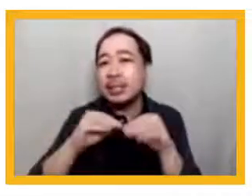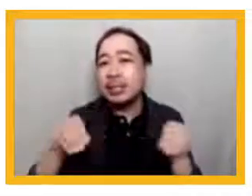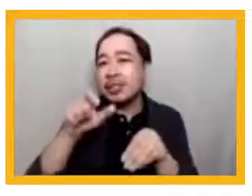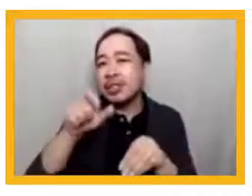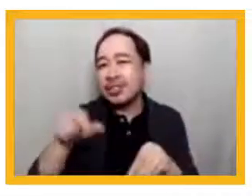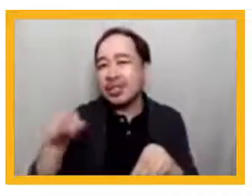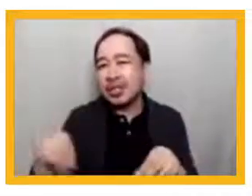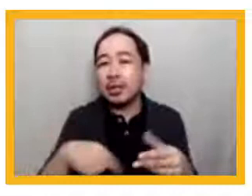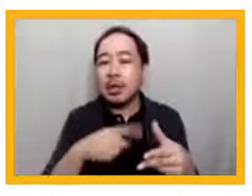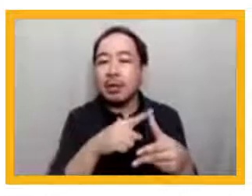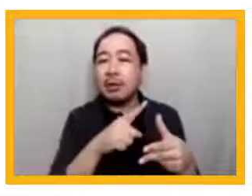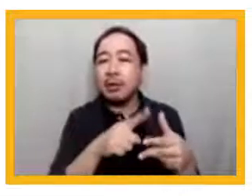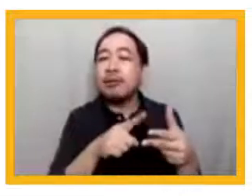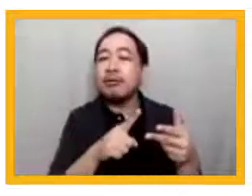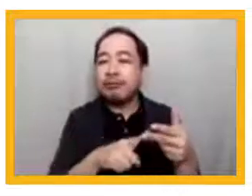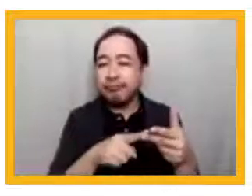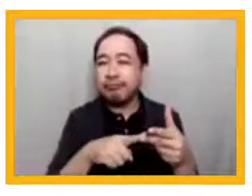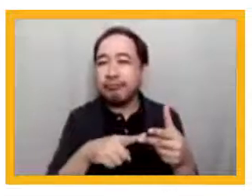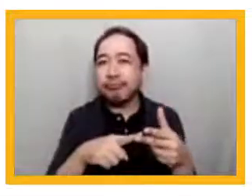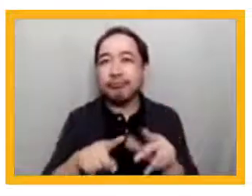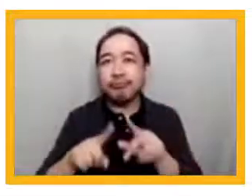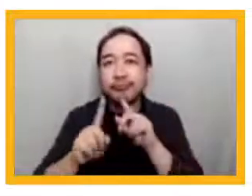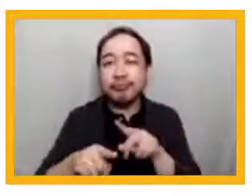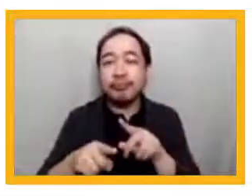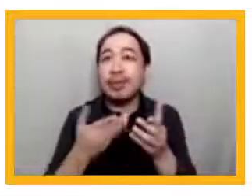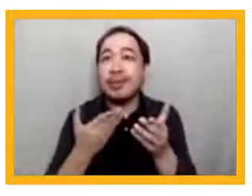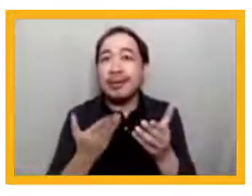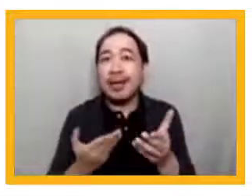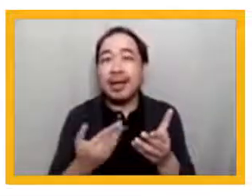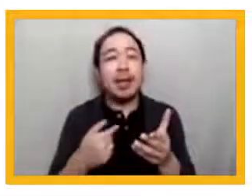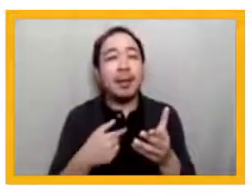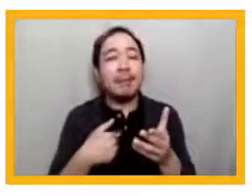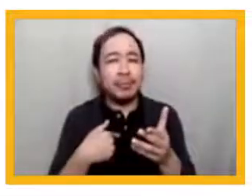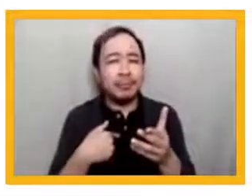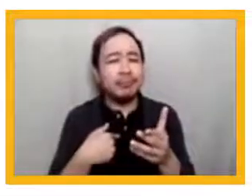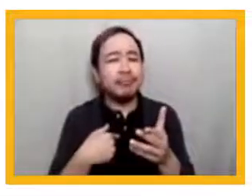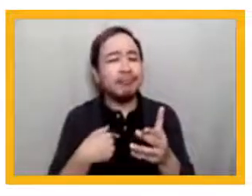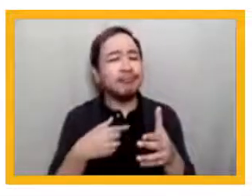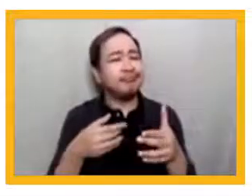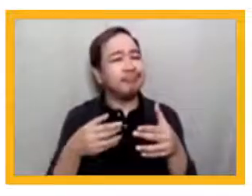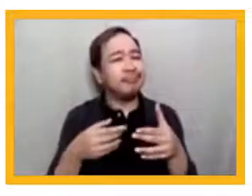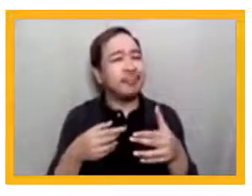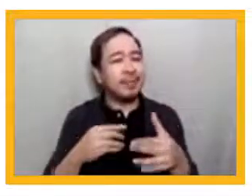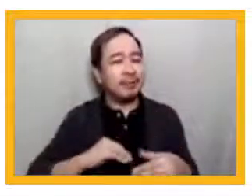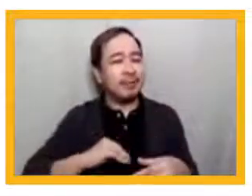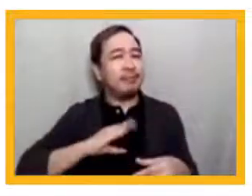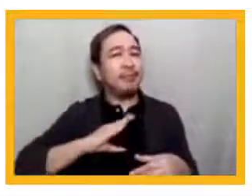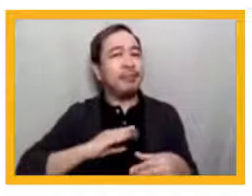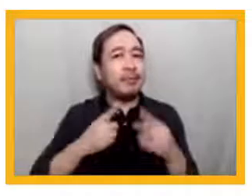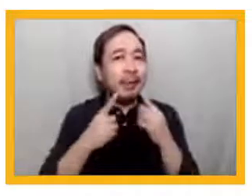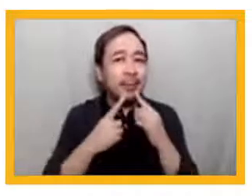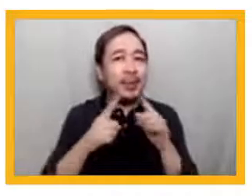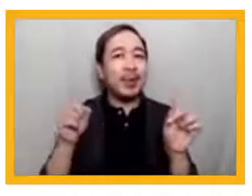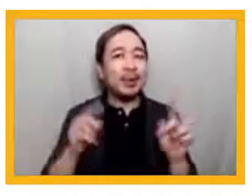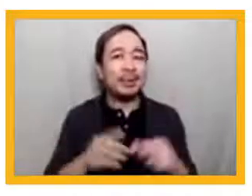difference and have enabled me to speak in front of you today with a humble measure of success. I will share with you five key lessons we learned from the